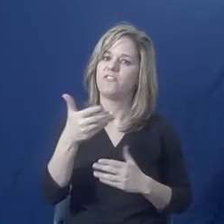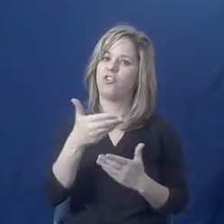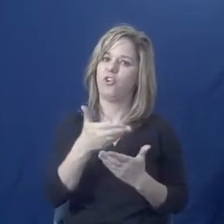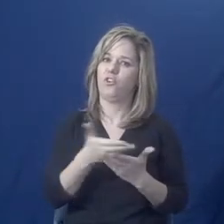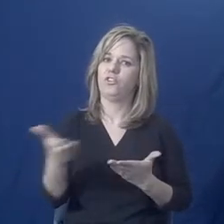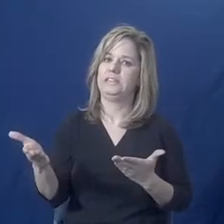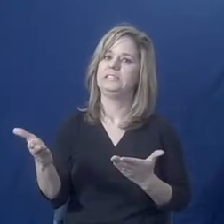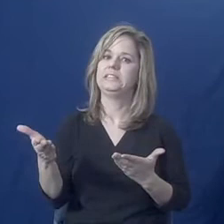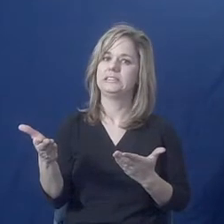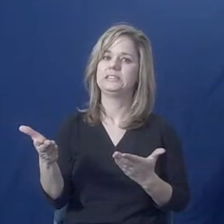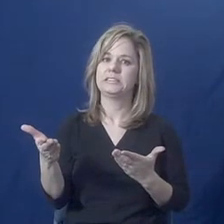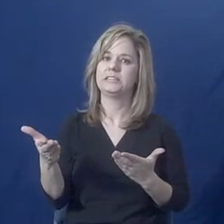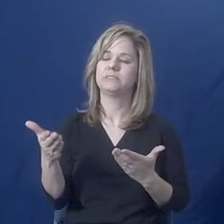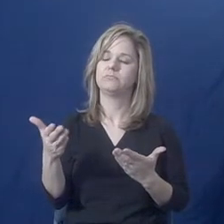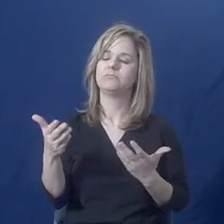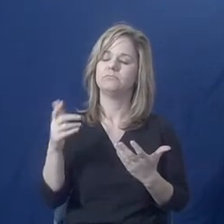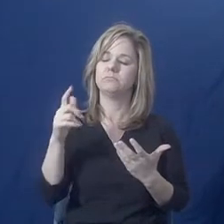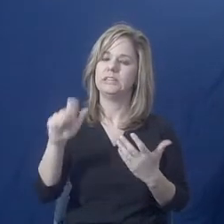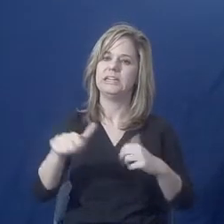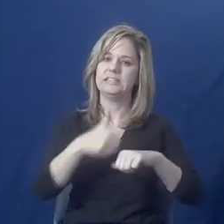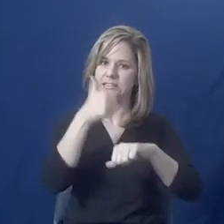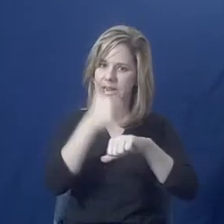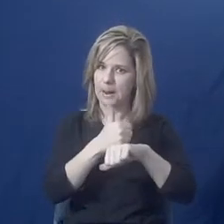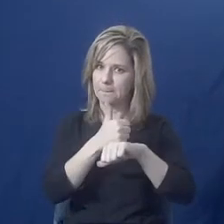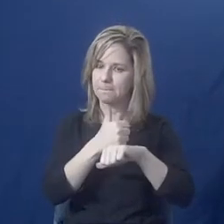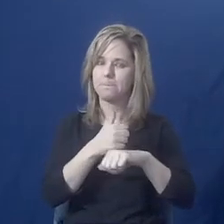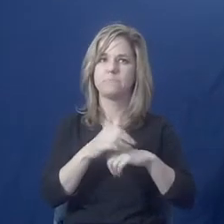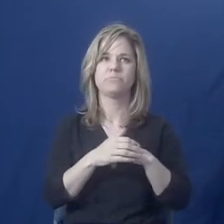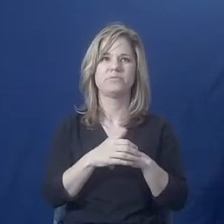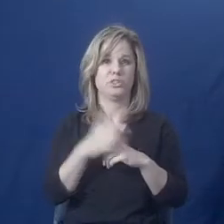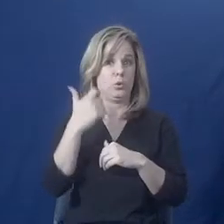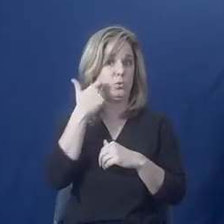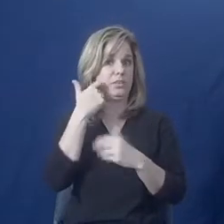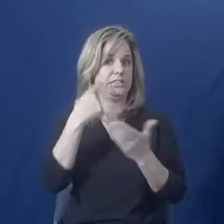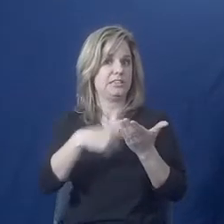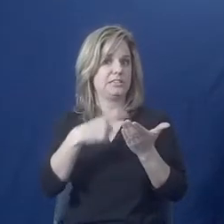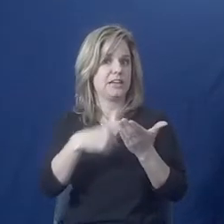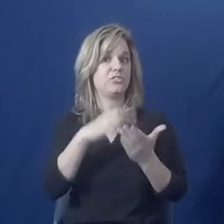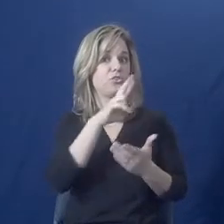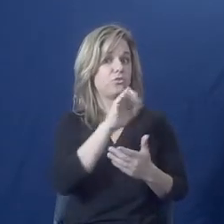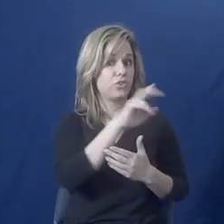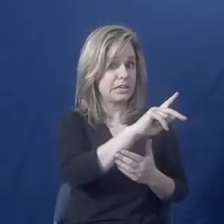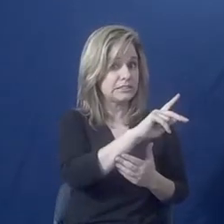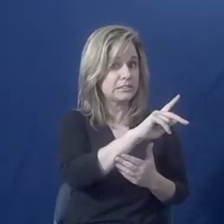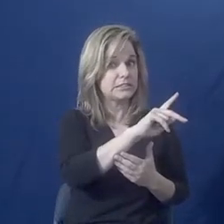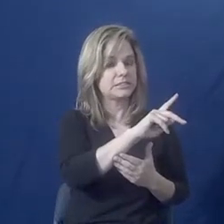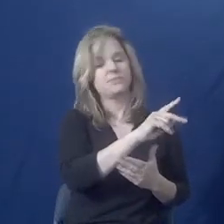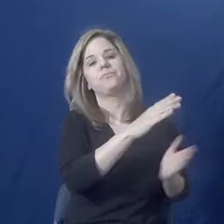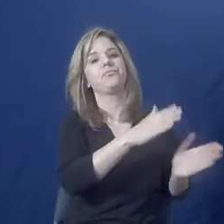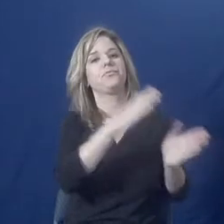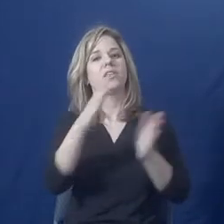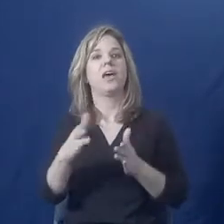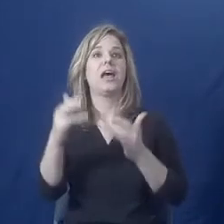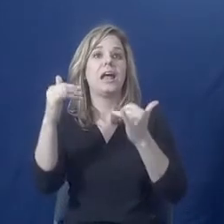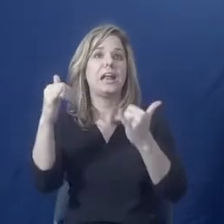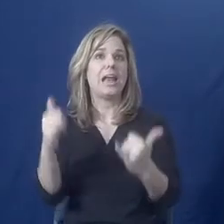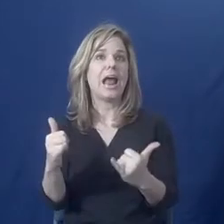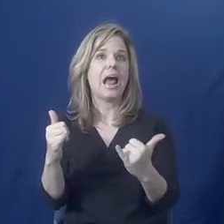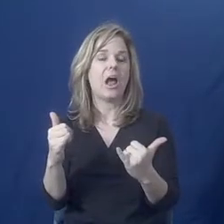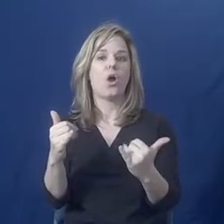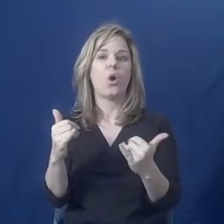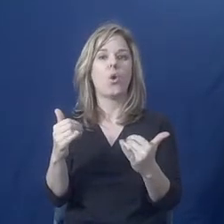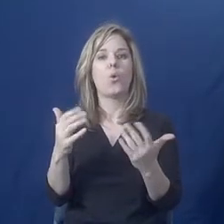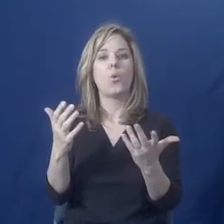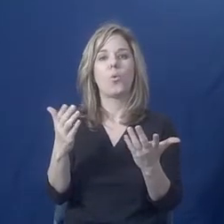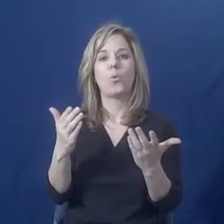need to set up in order to do it. So I just talked about here are some of the risks. But here are some of the things you need to